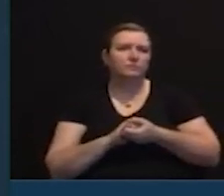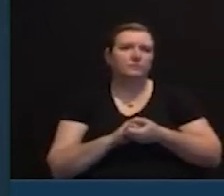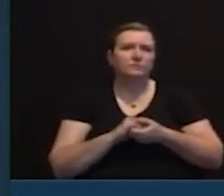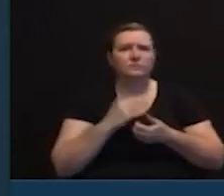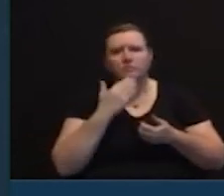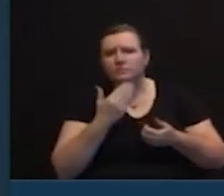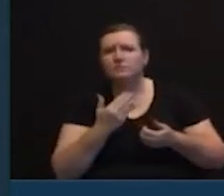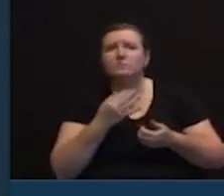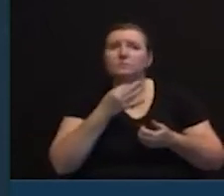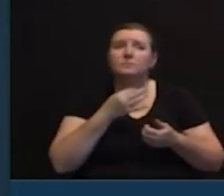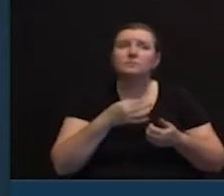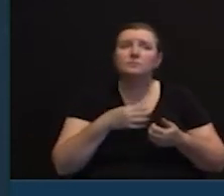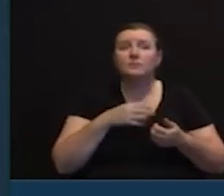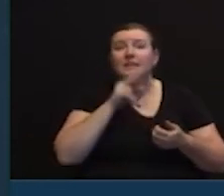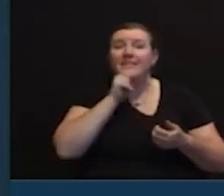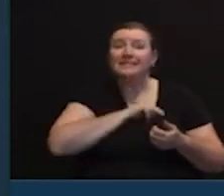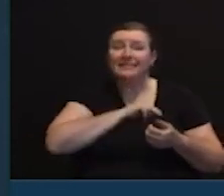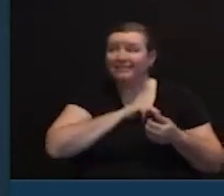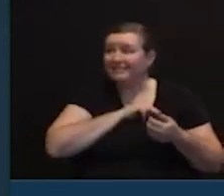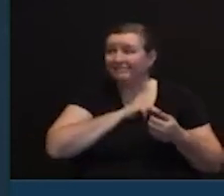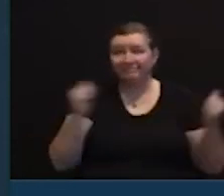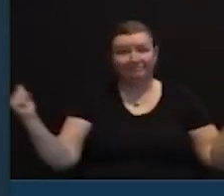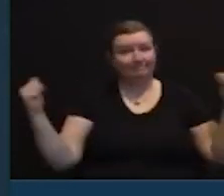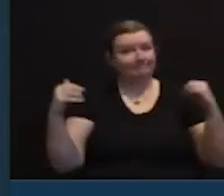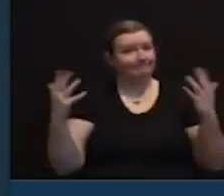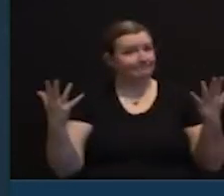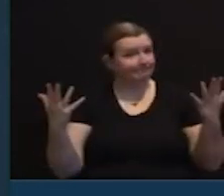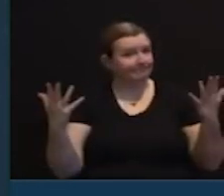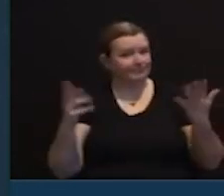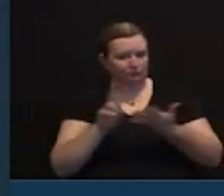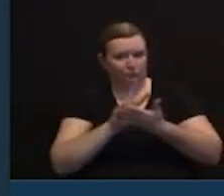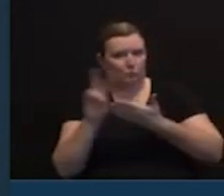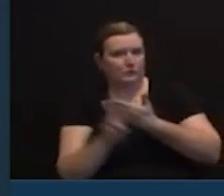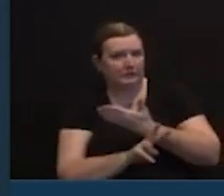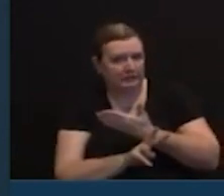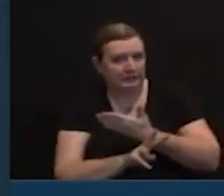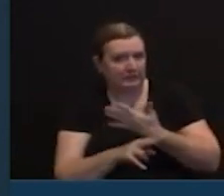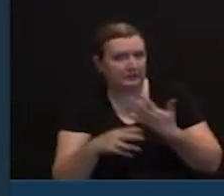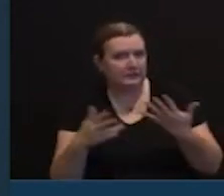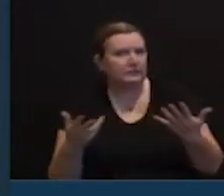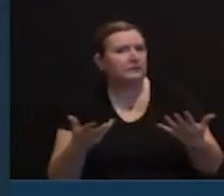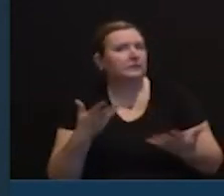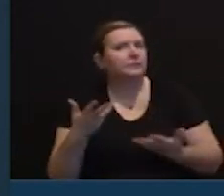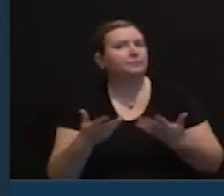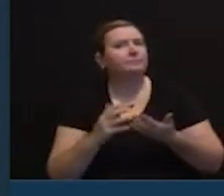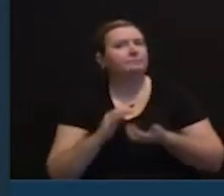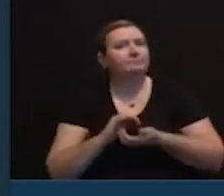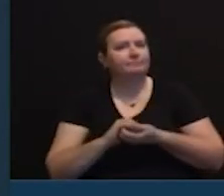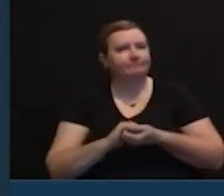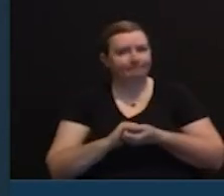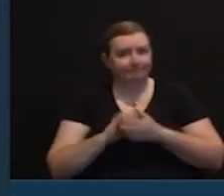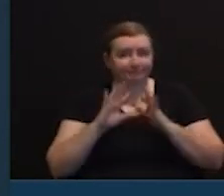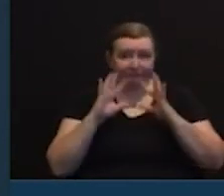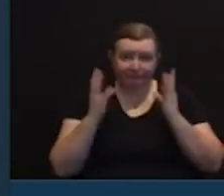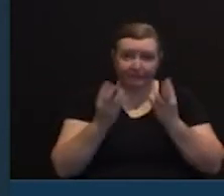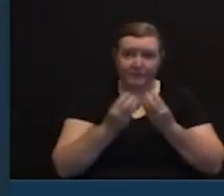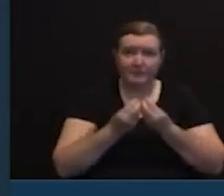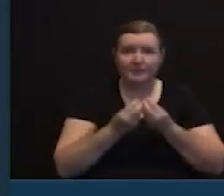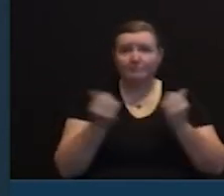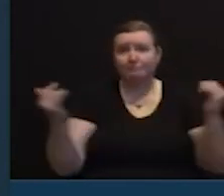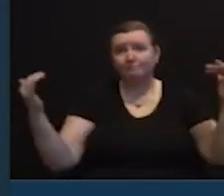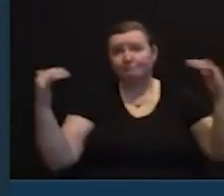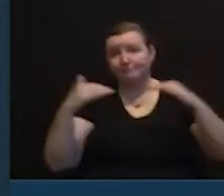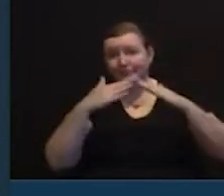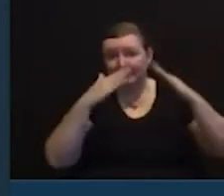two weeks away, we have to recognize that this is not a year for a large family gathering with loved ones coming in,